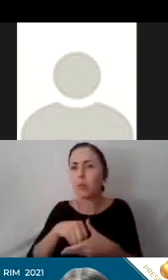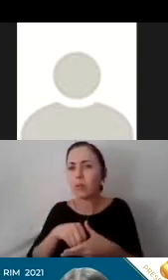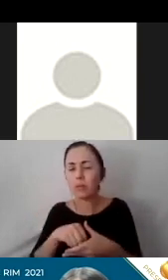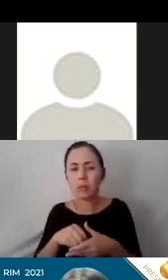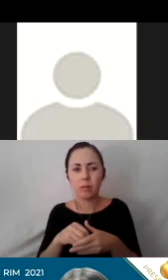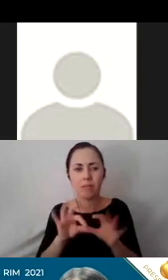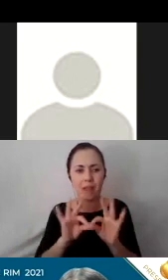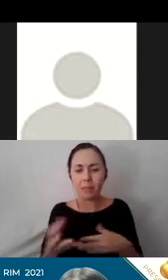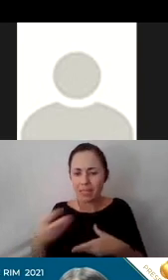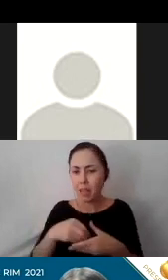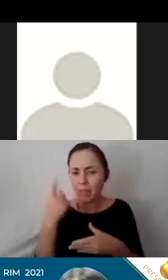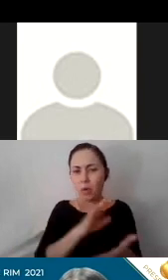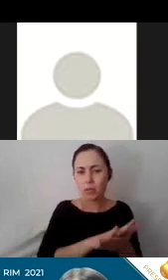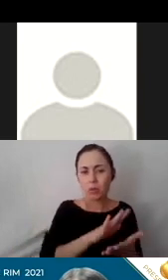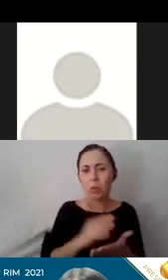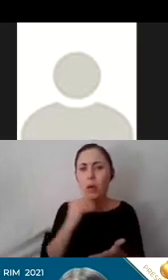home?